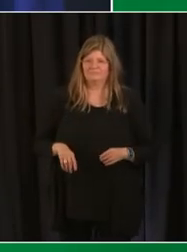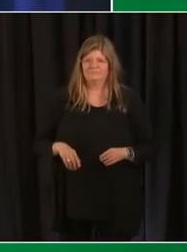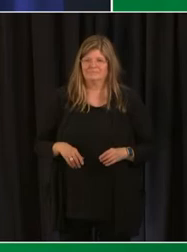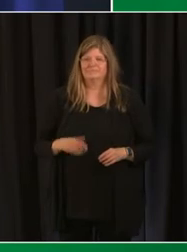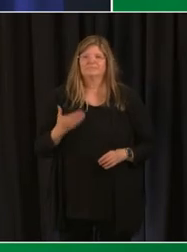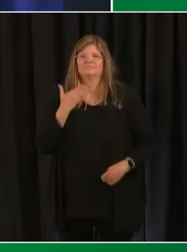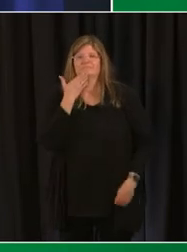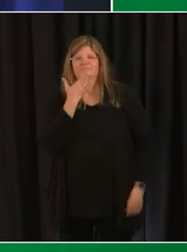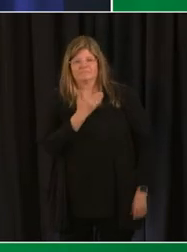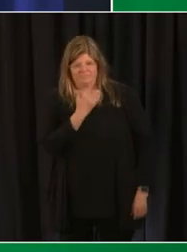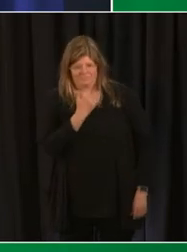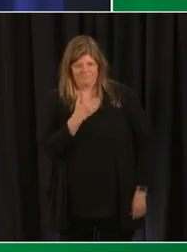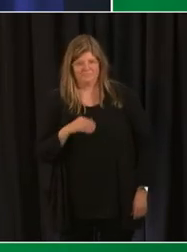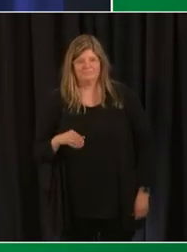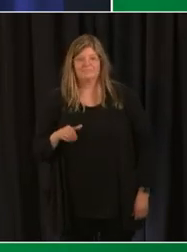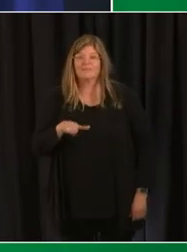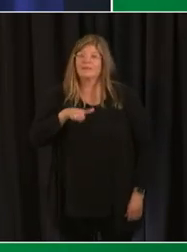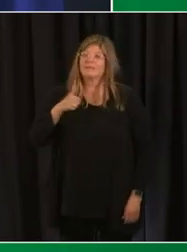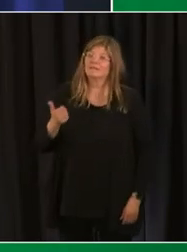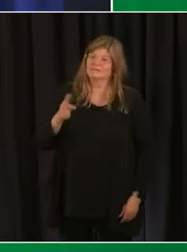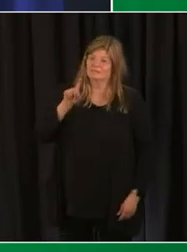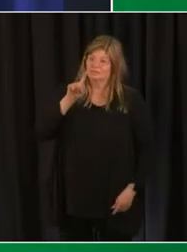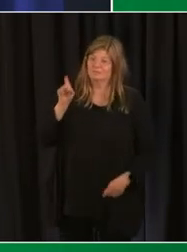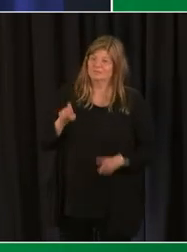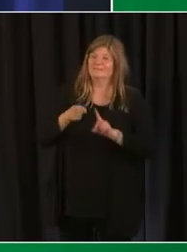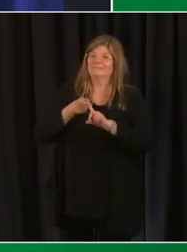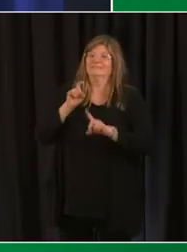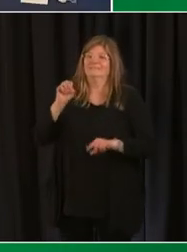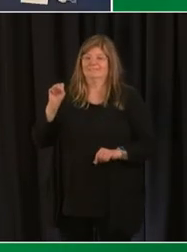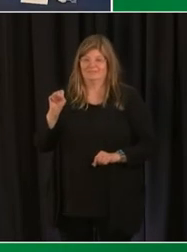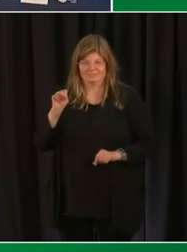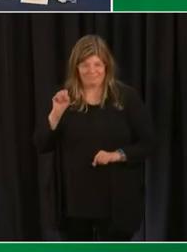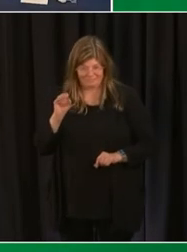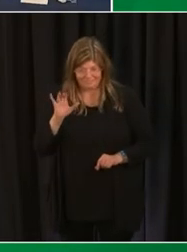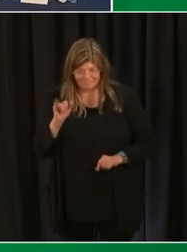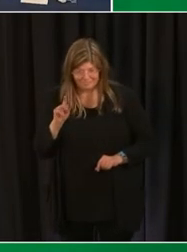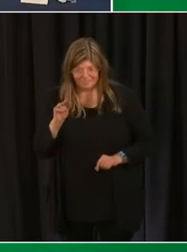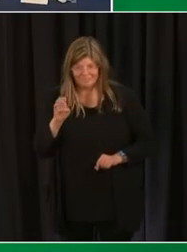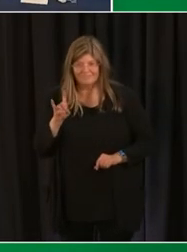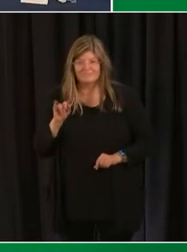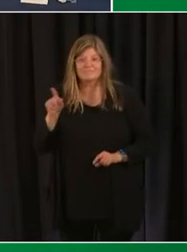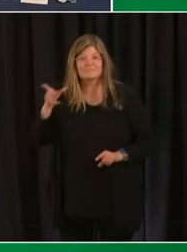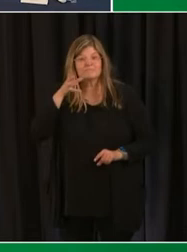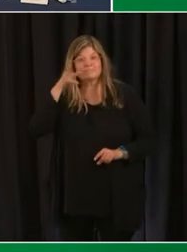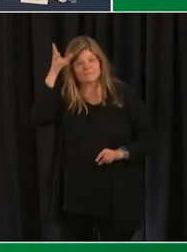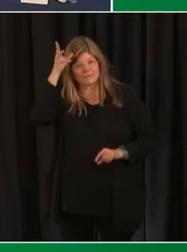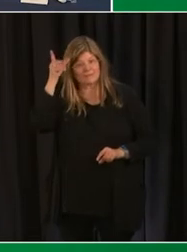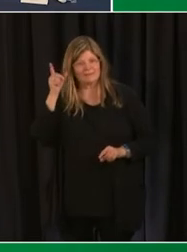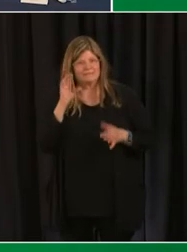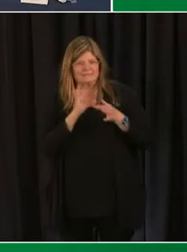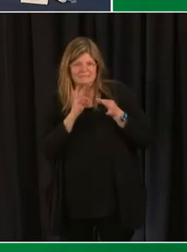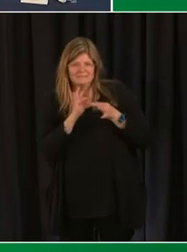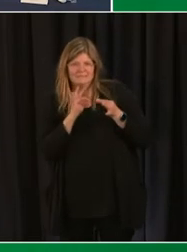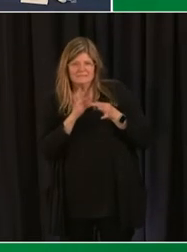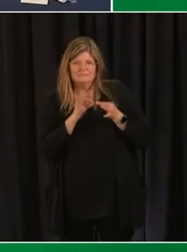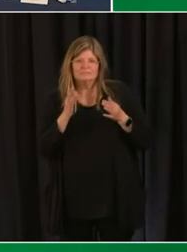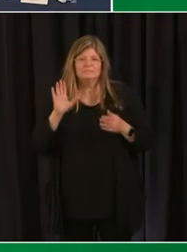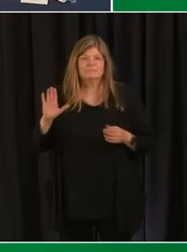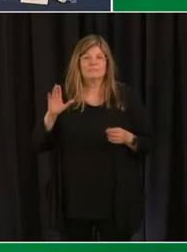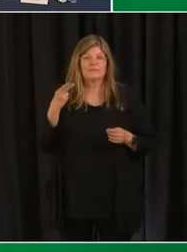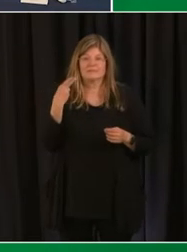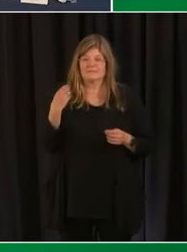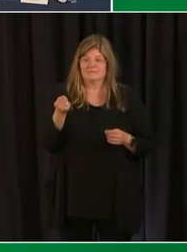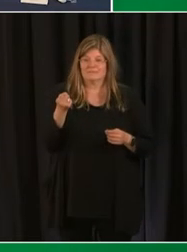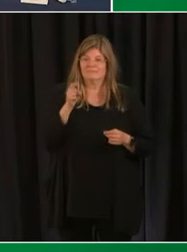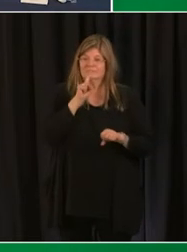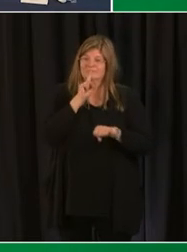thank you chancellor we have another question coming from social media a parent is asking or saying that their high school student